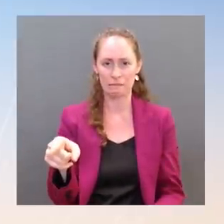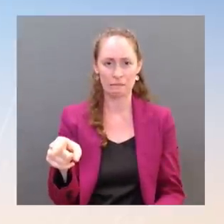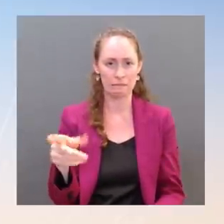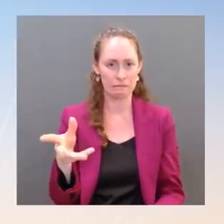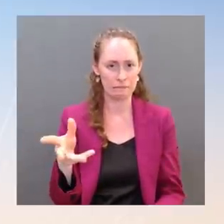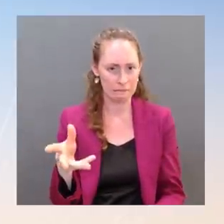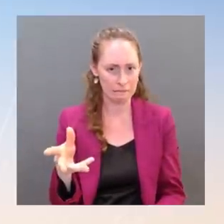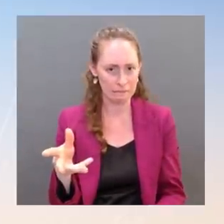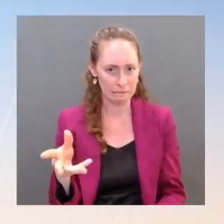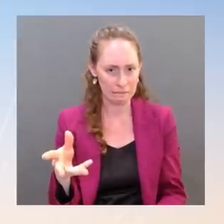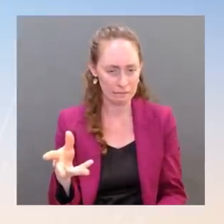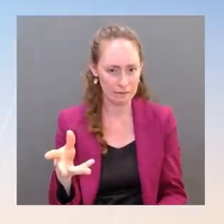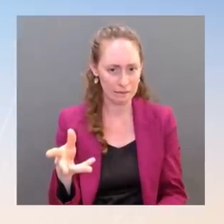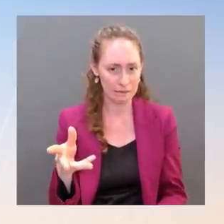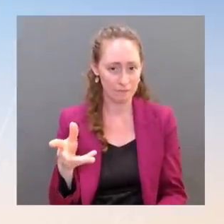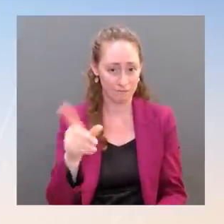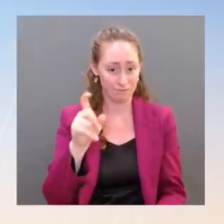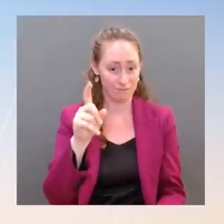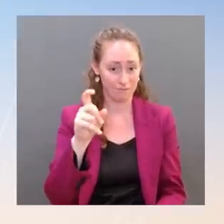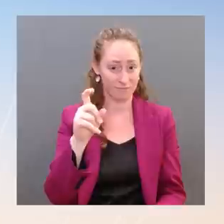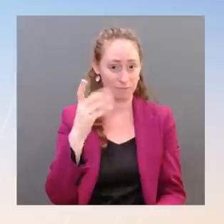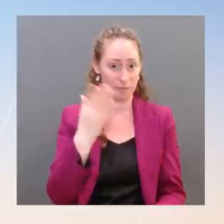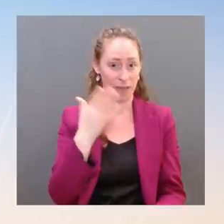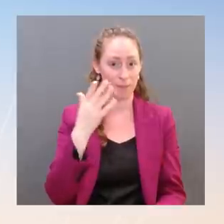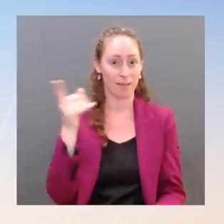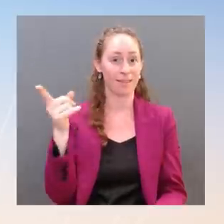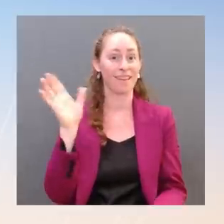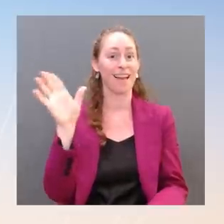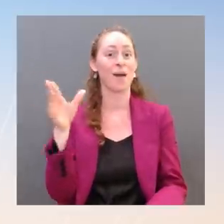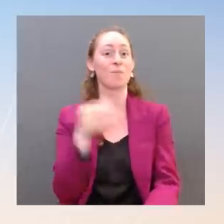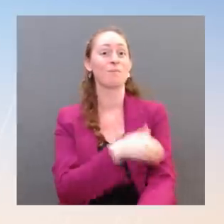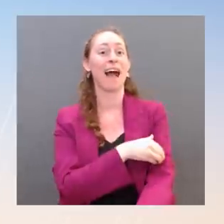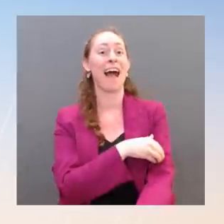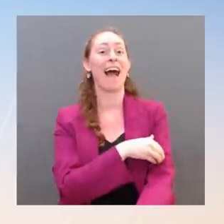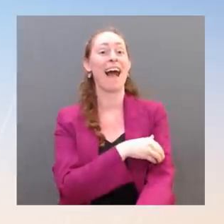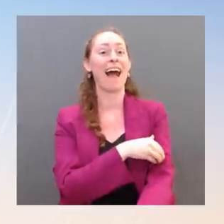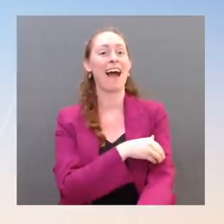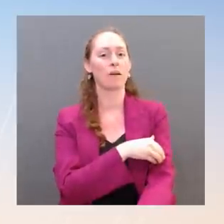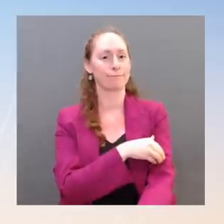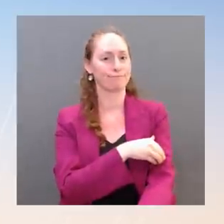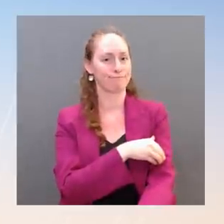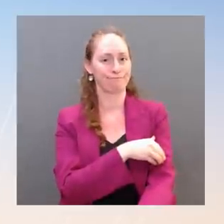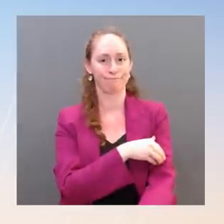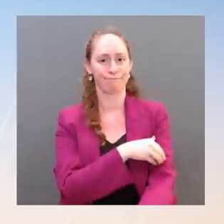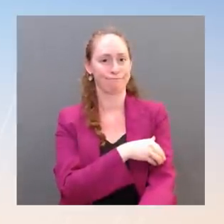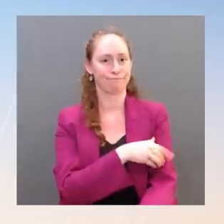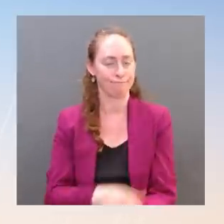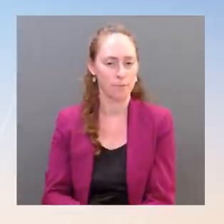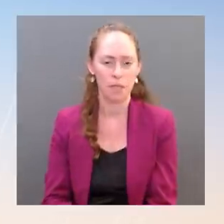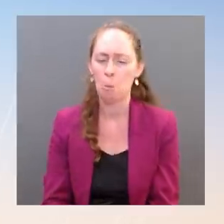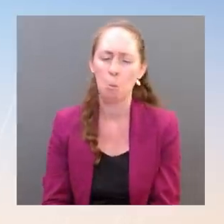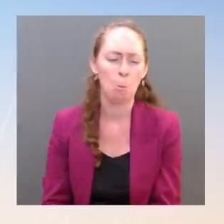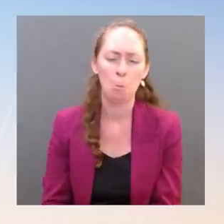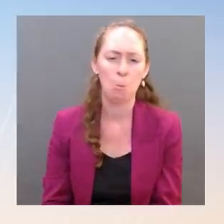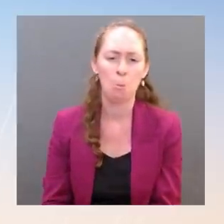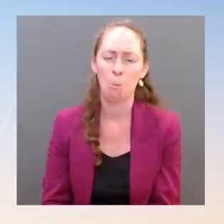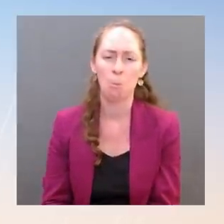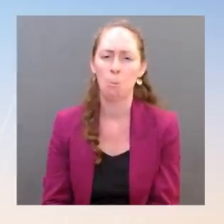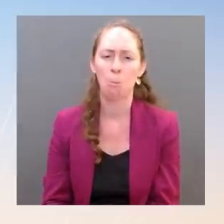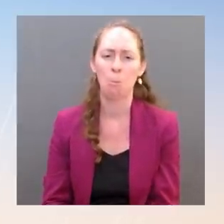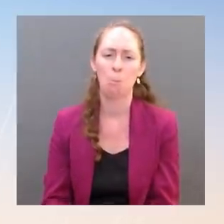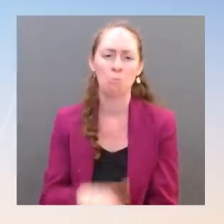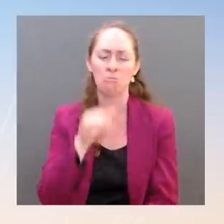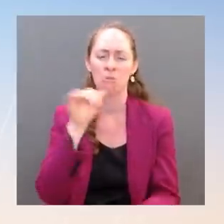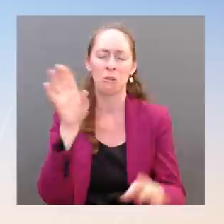he doesn't have enough juice heading into these critical No, not at all. Because, again, both candidates were running on a platform that supported